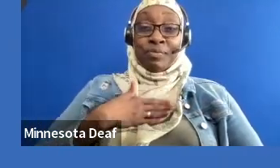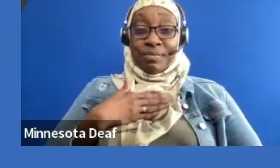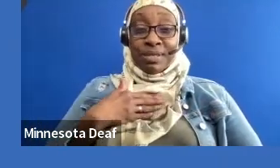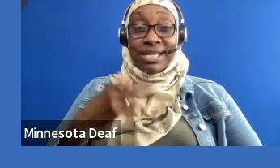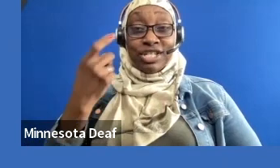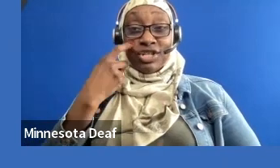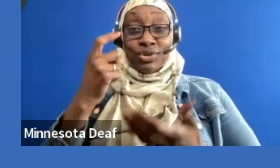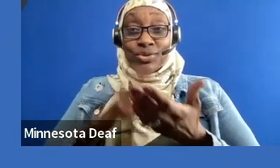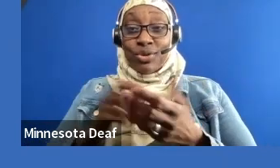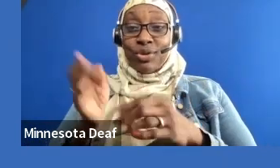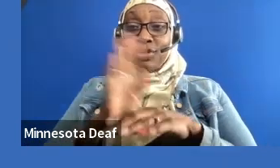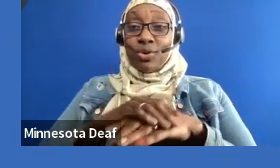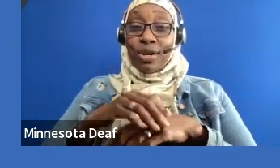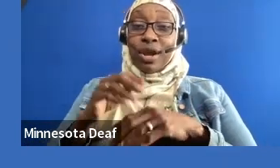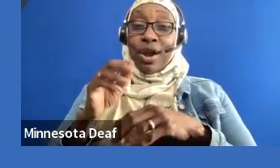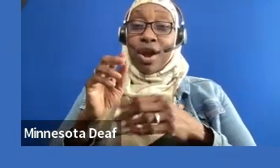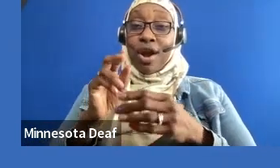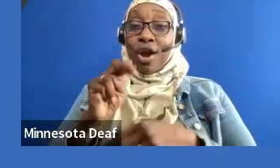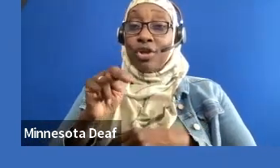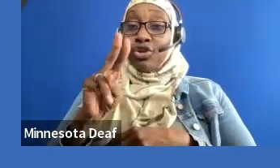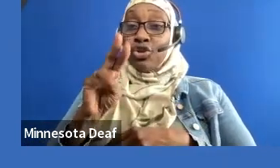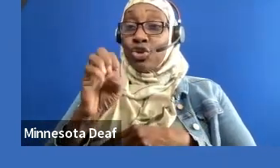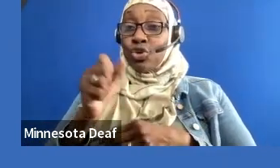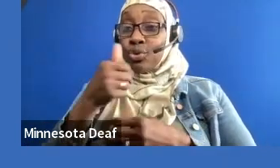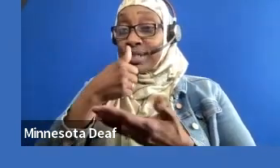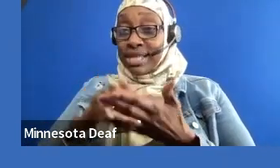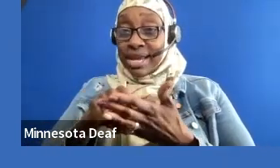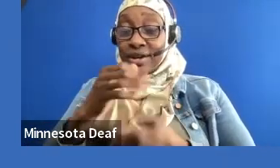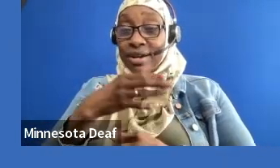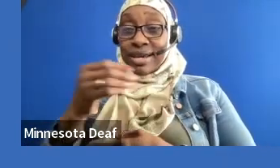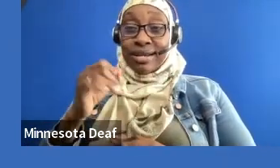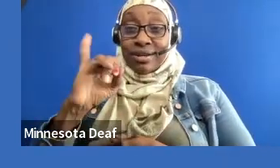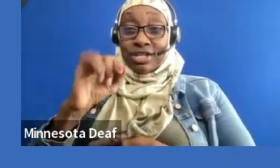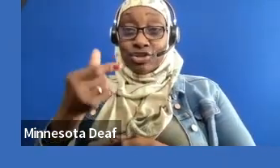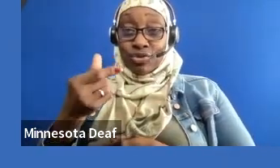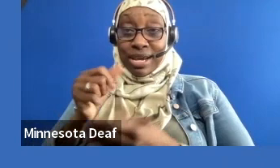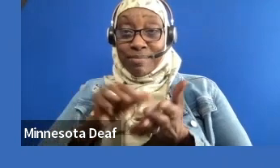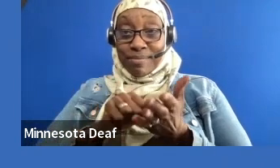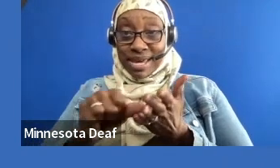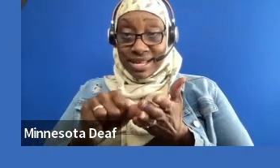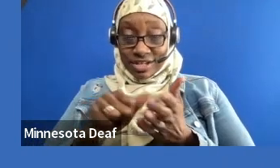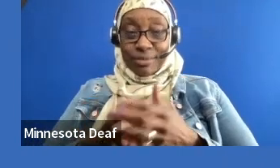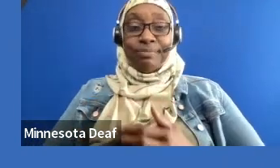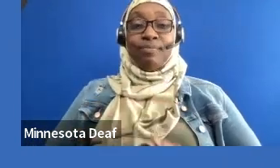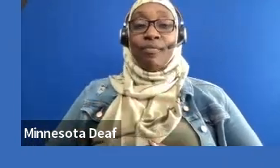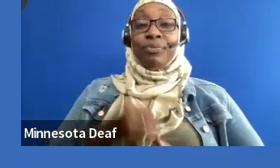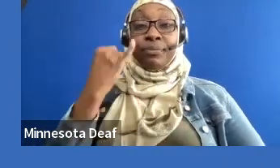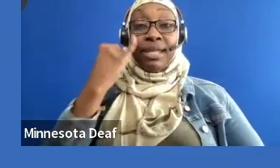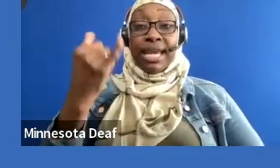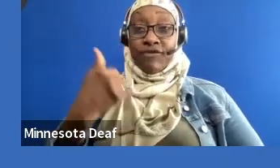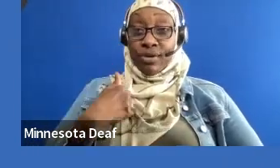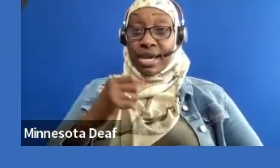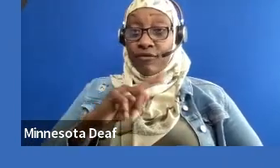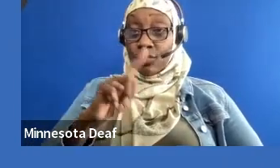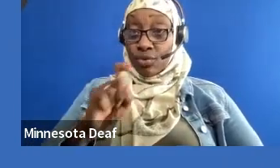that. If you have any questions, please hold on to the last 15 minute where we have a Q&A session. Mel, the floor is